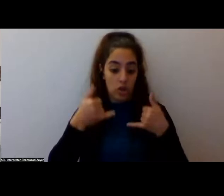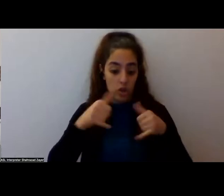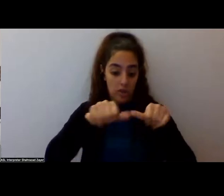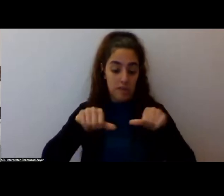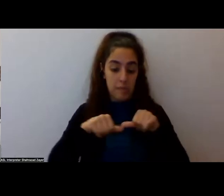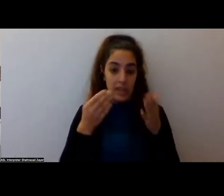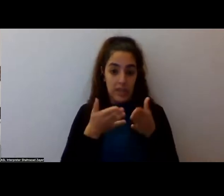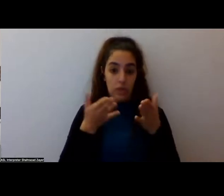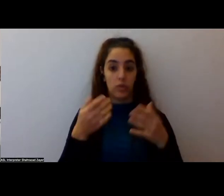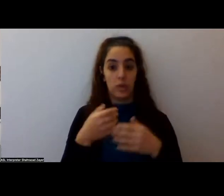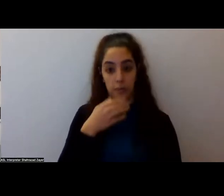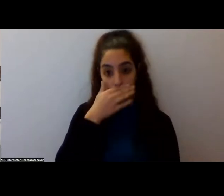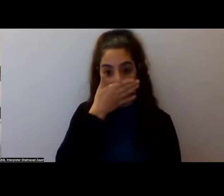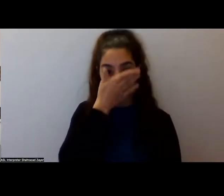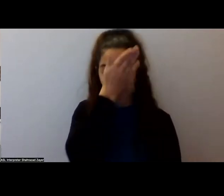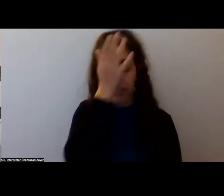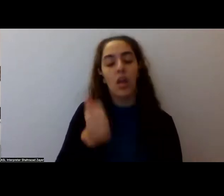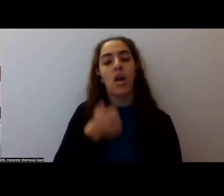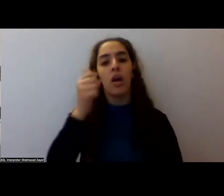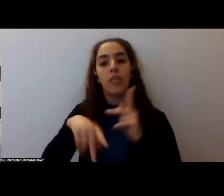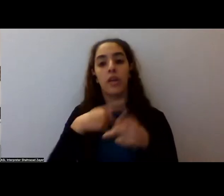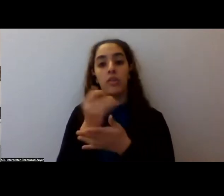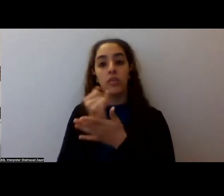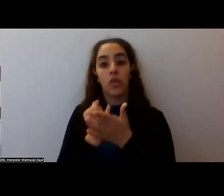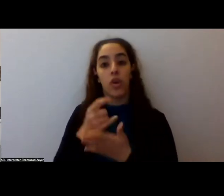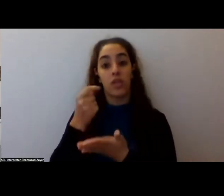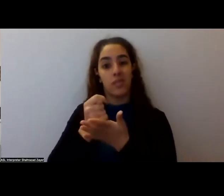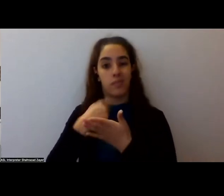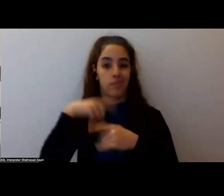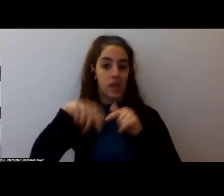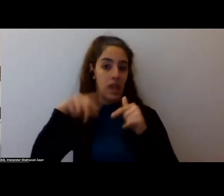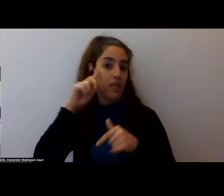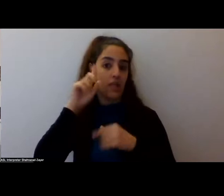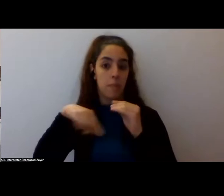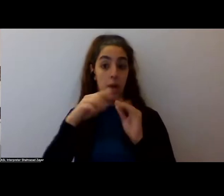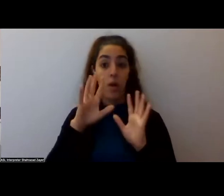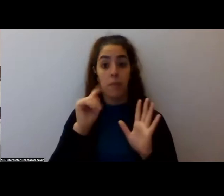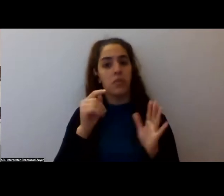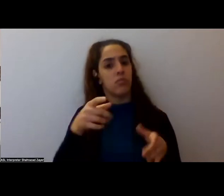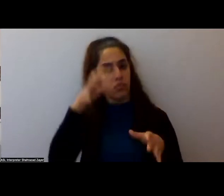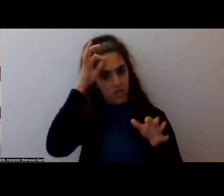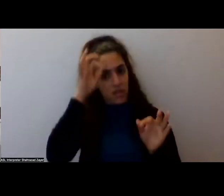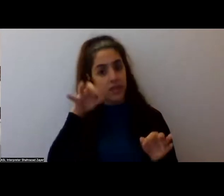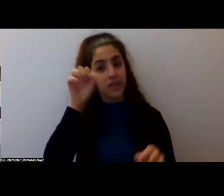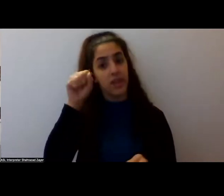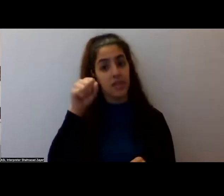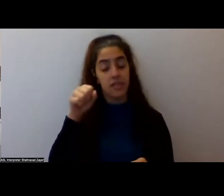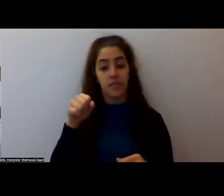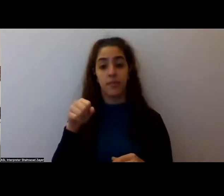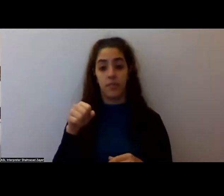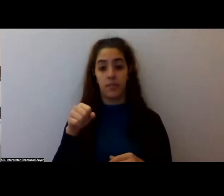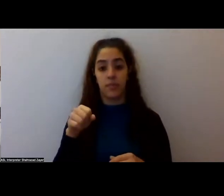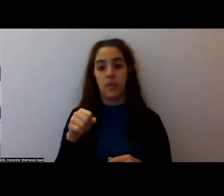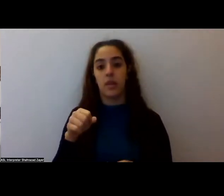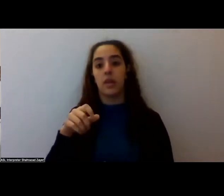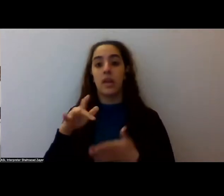Um, I can't think, I can't think of any other art therapies right now, but absolutely psychedelics and art therapy go hand in hand and there's